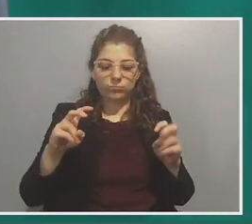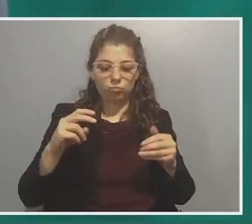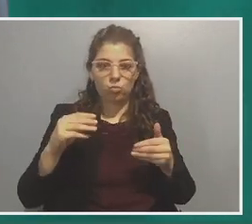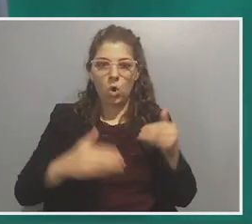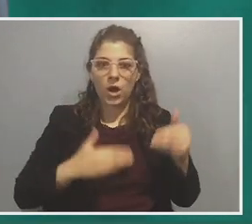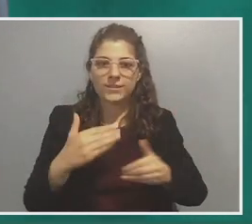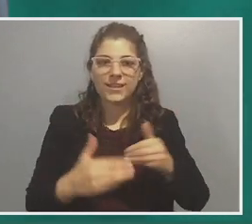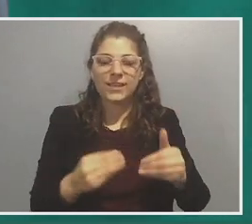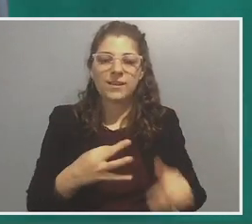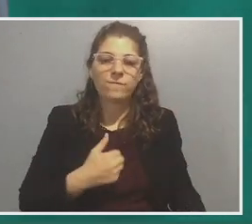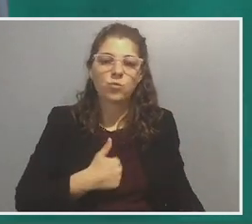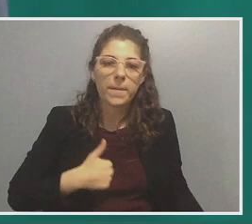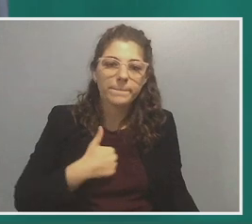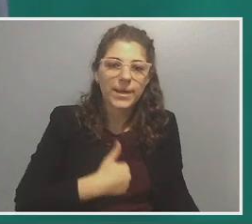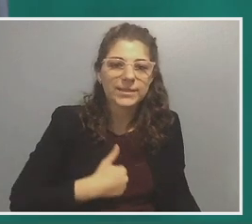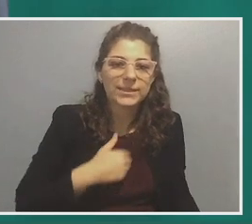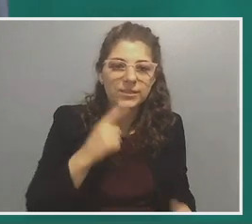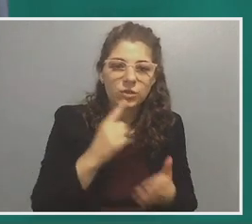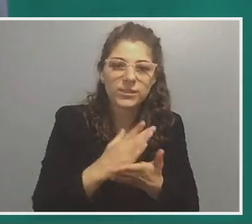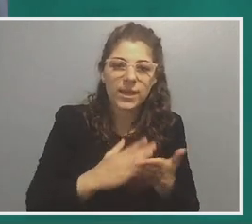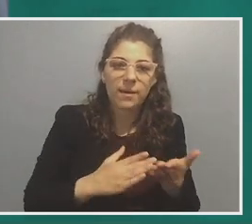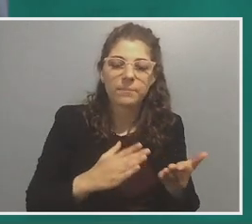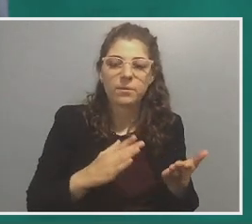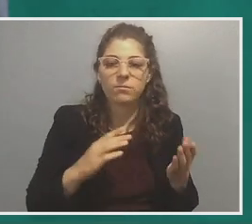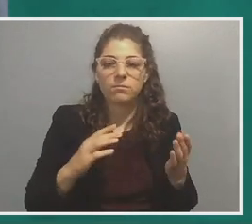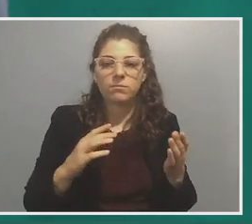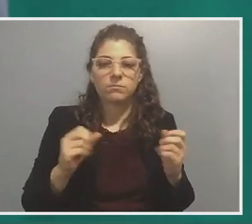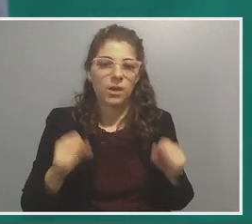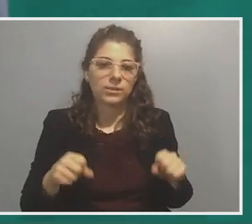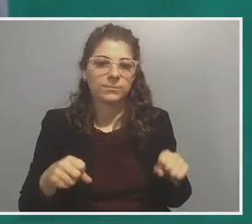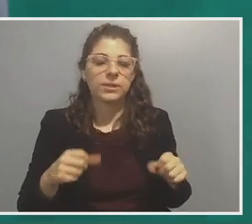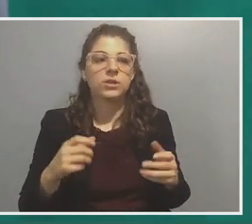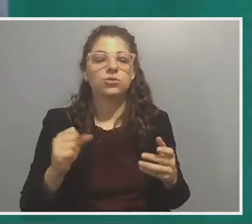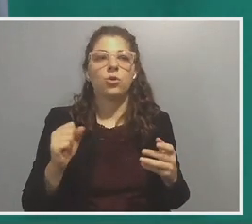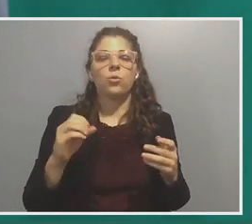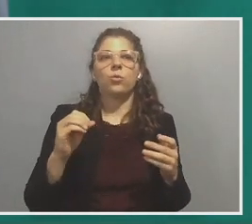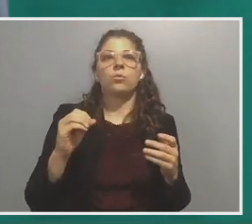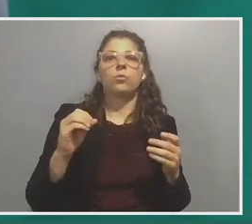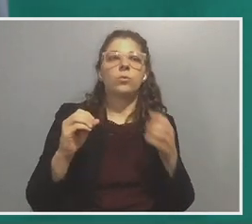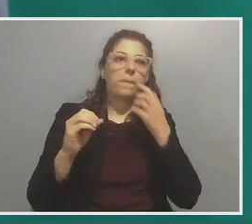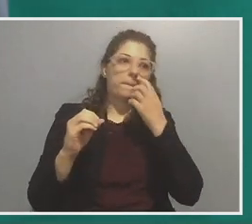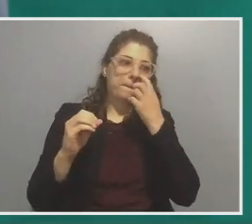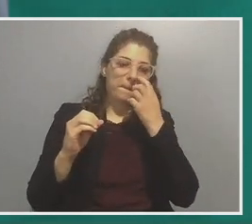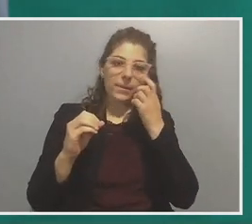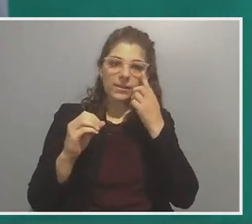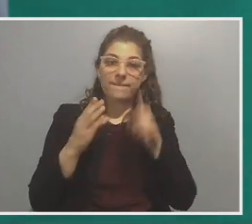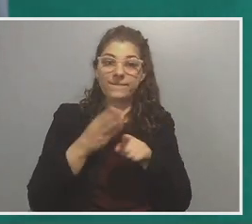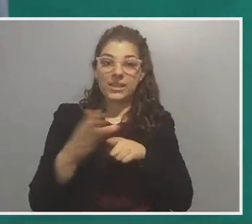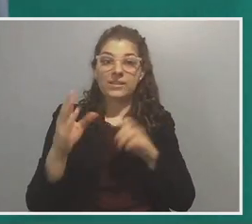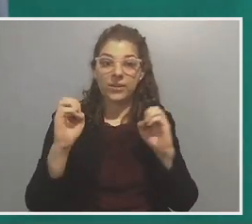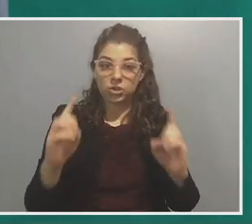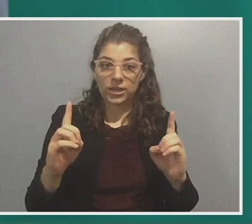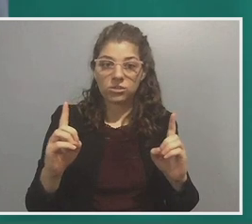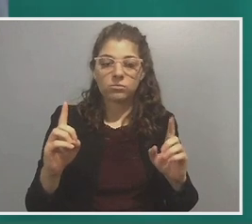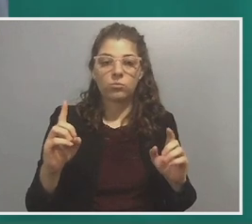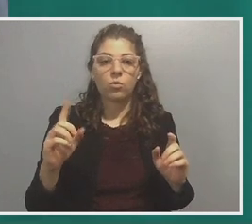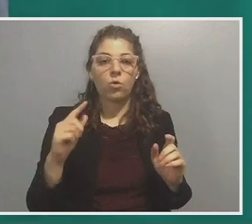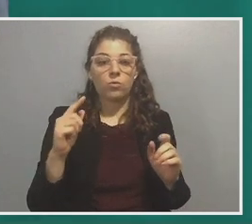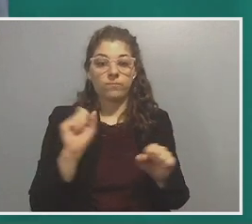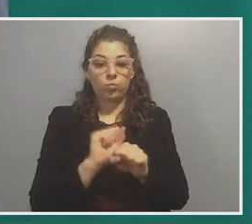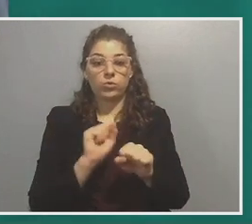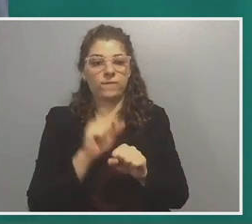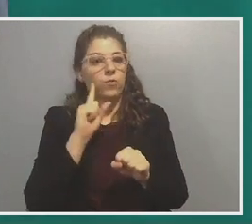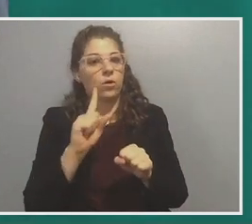repentance for some, uh, possibly. And so in the field of education where you have worked for some time,